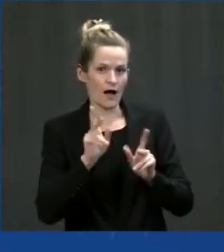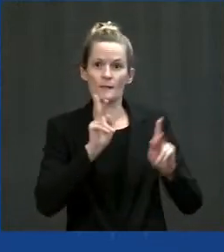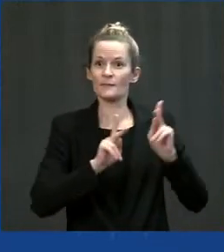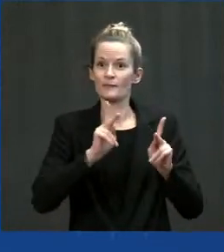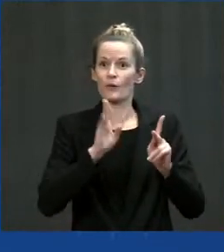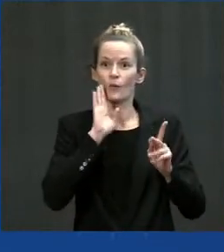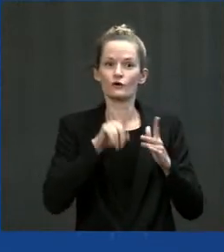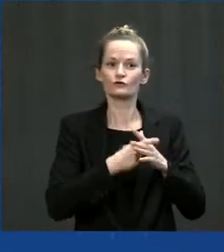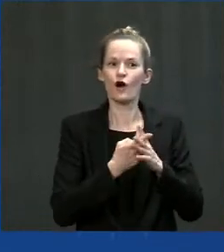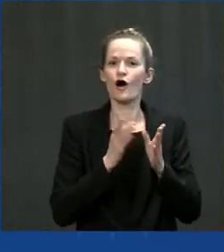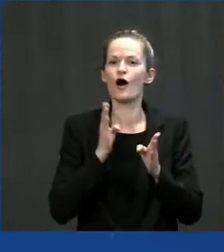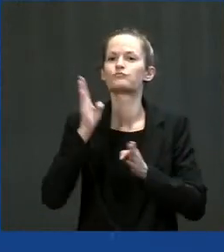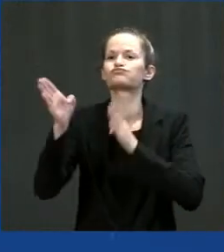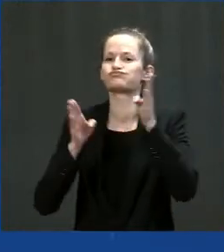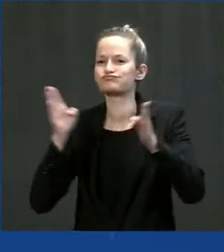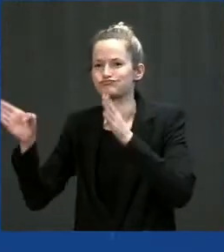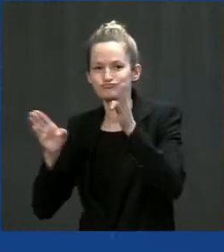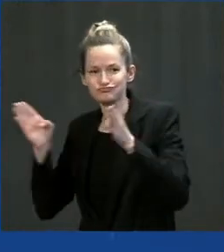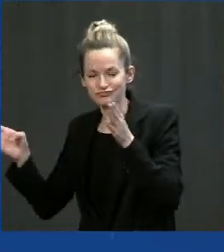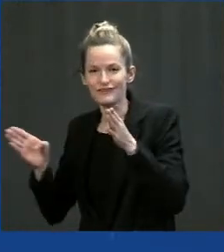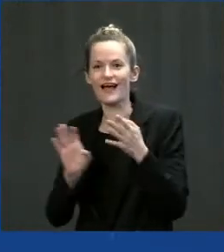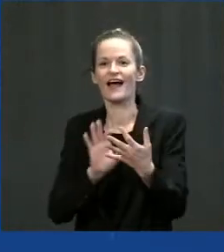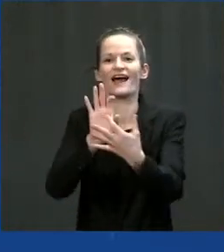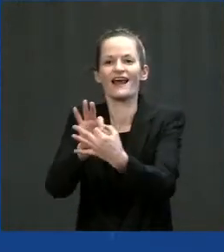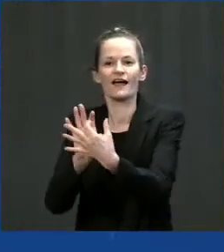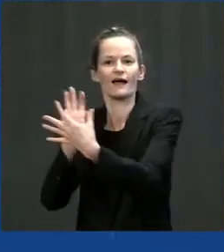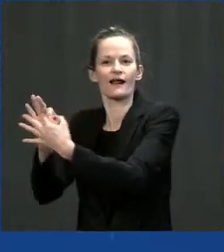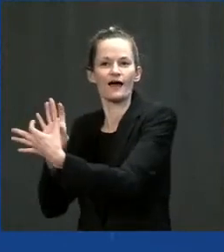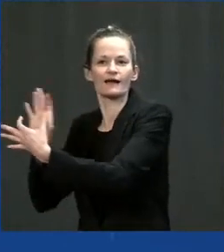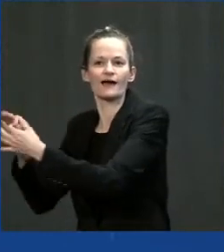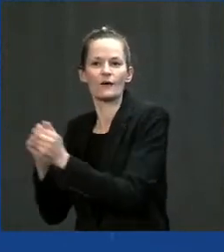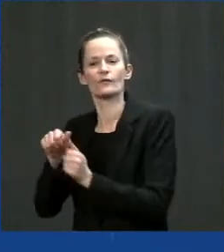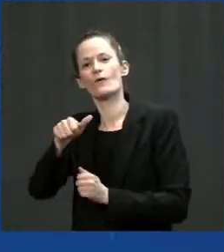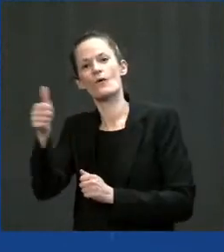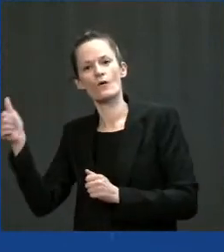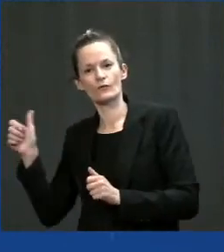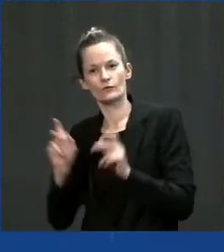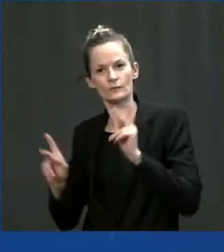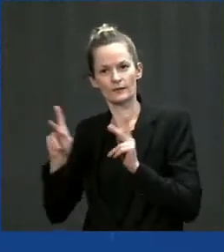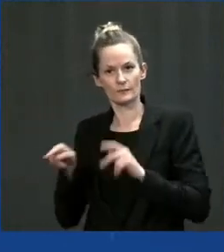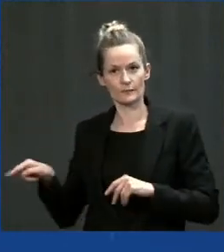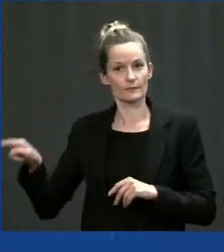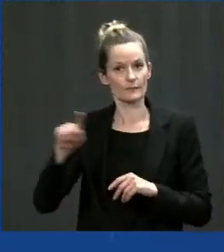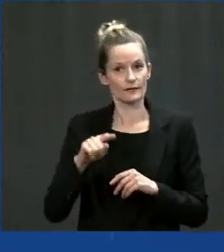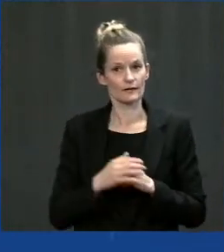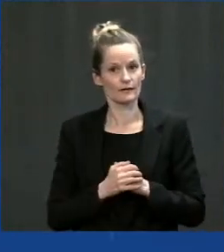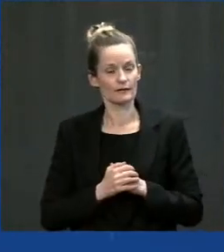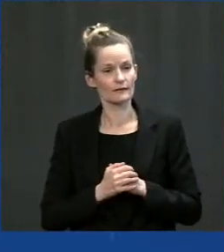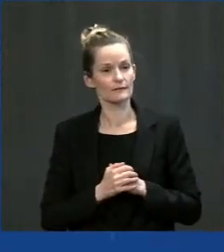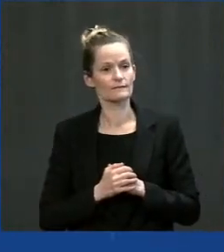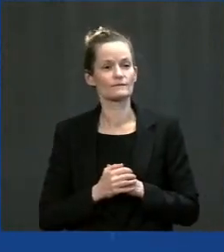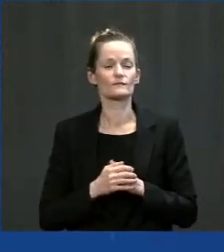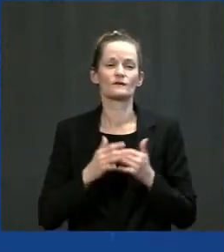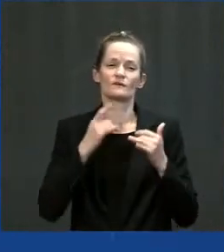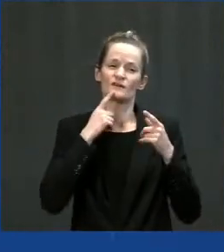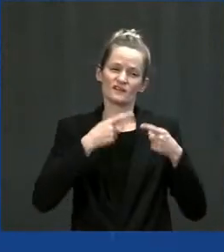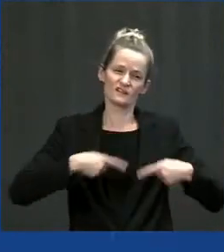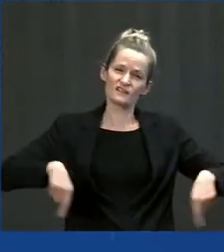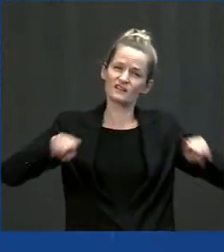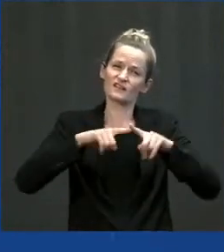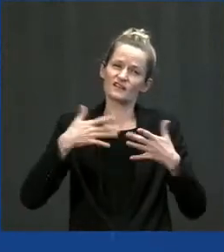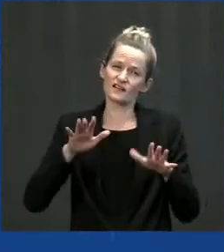two million people in the next 20 years. So we've long suffered with local governments being